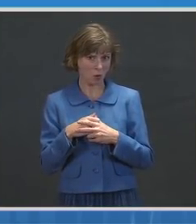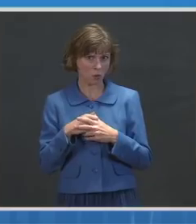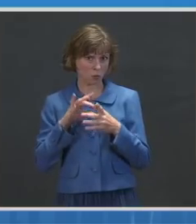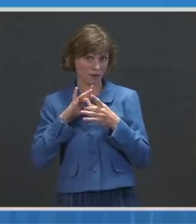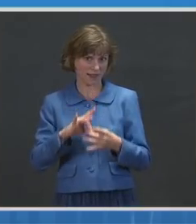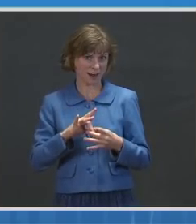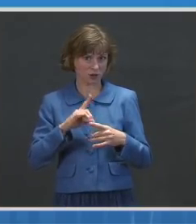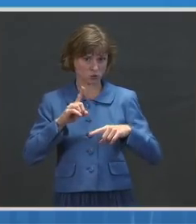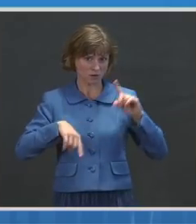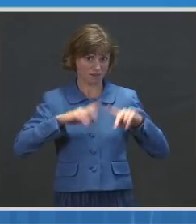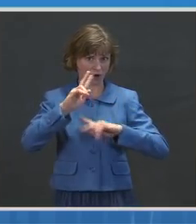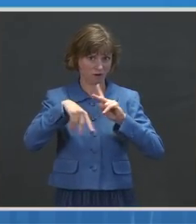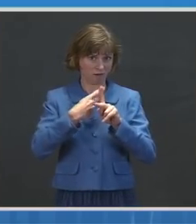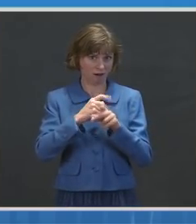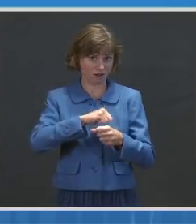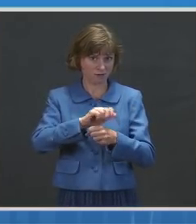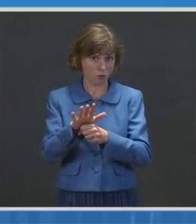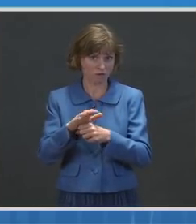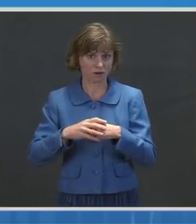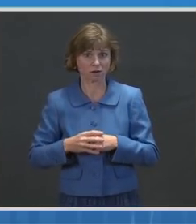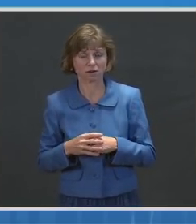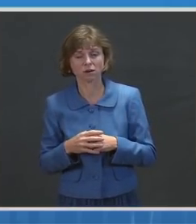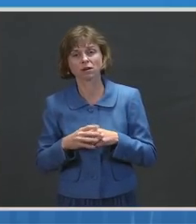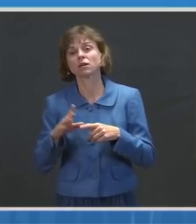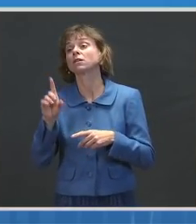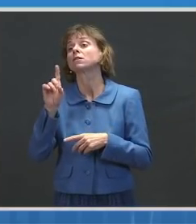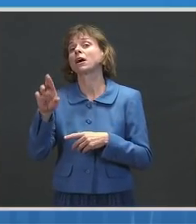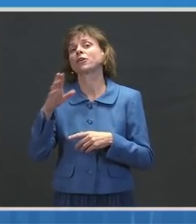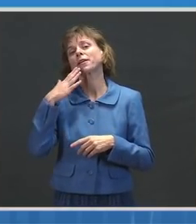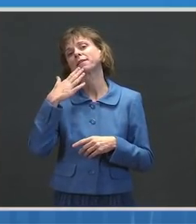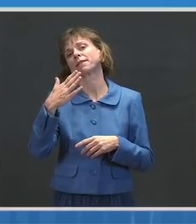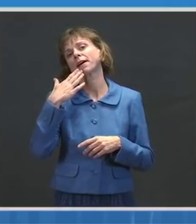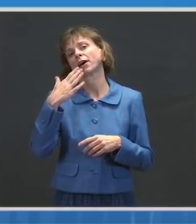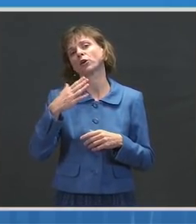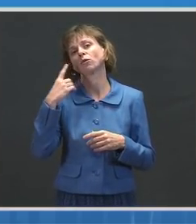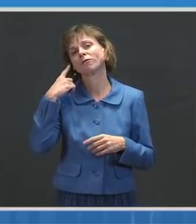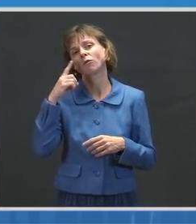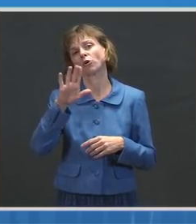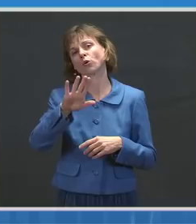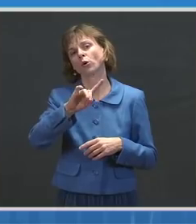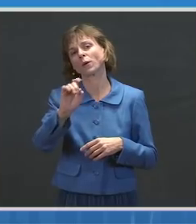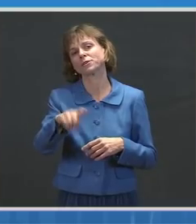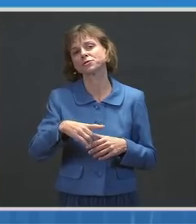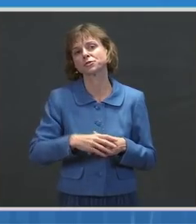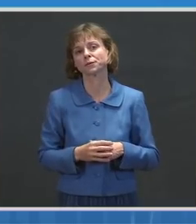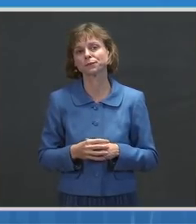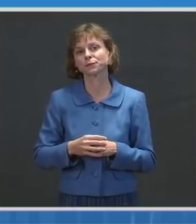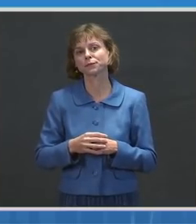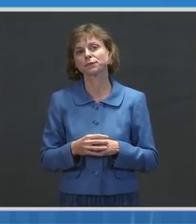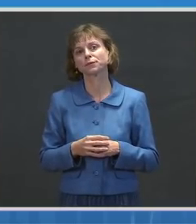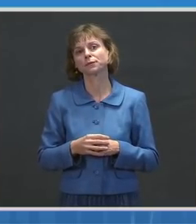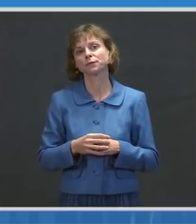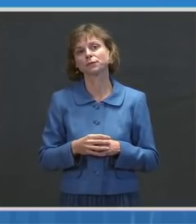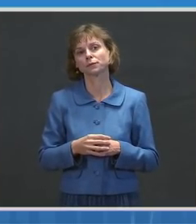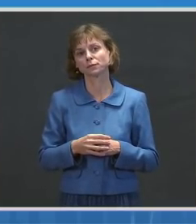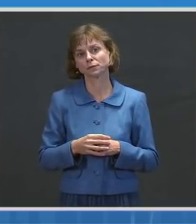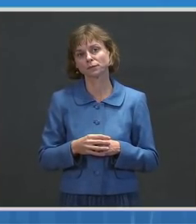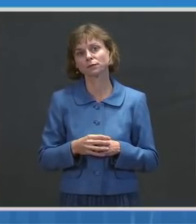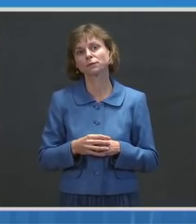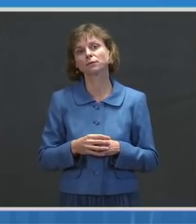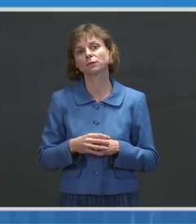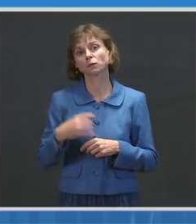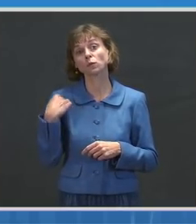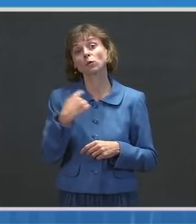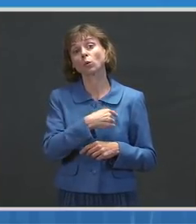variances. Doctor? Great. Thank you. And thank you for the question. What I can say is we're learning more about the number of